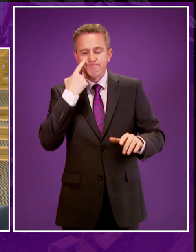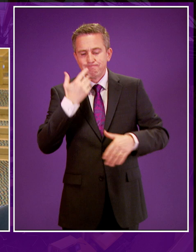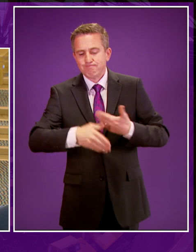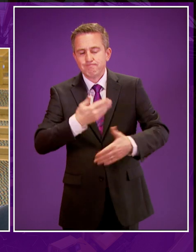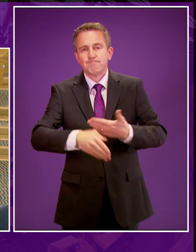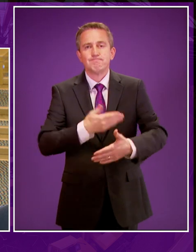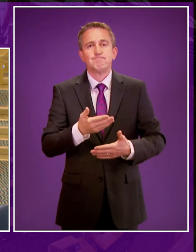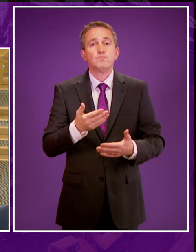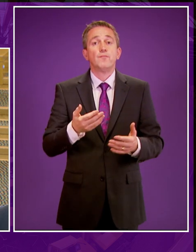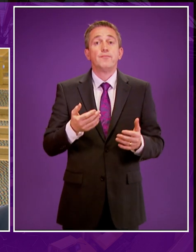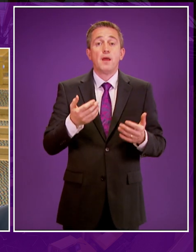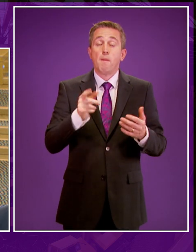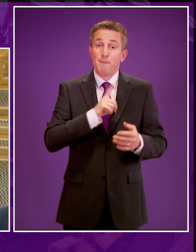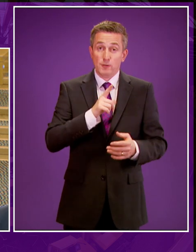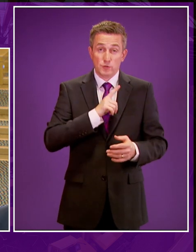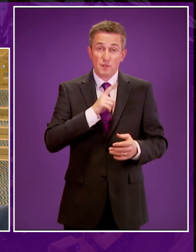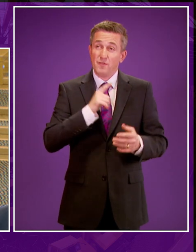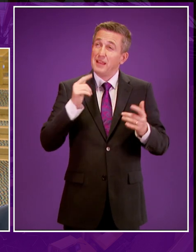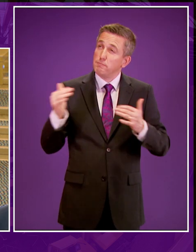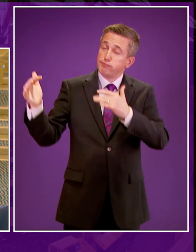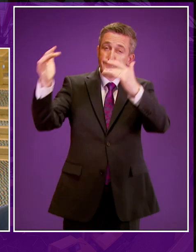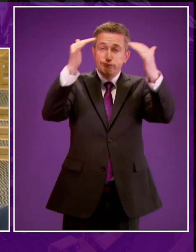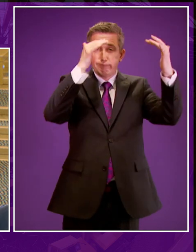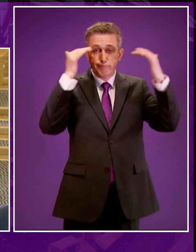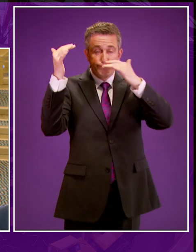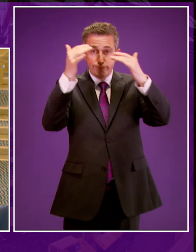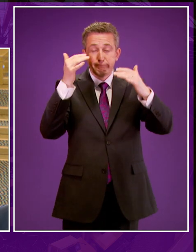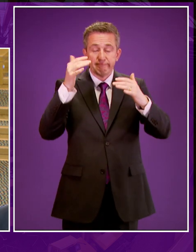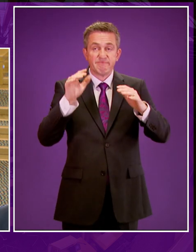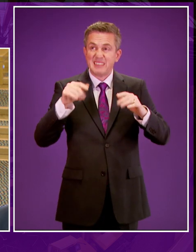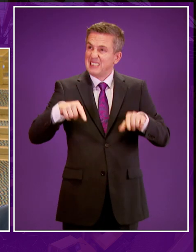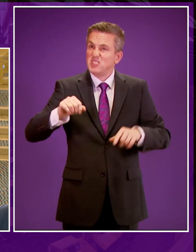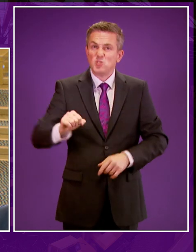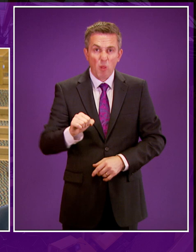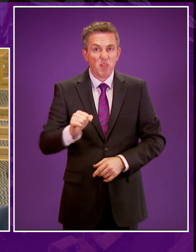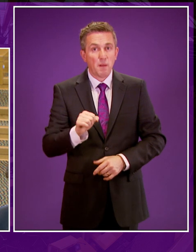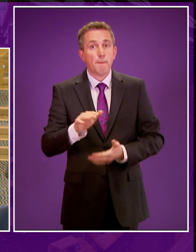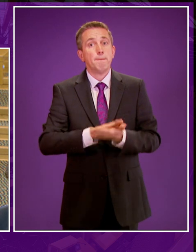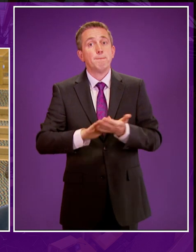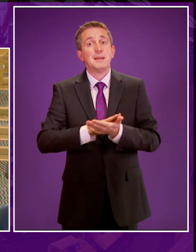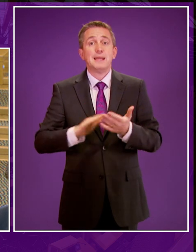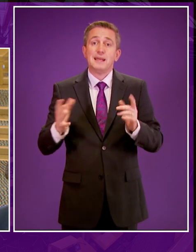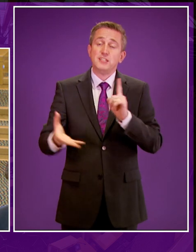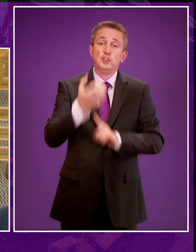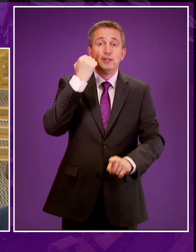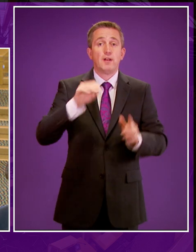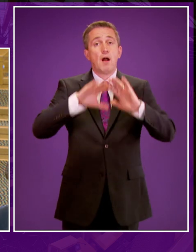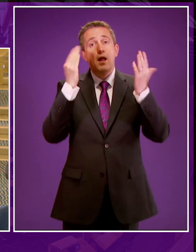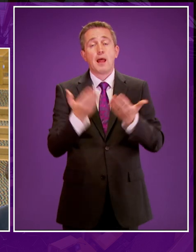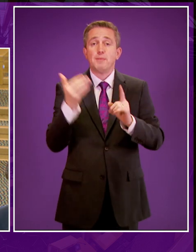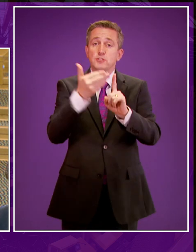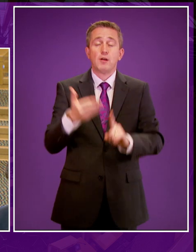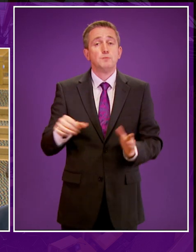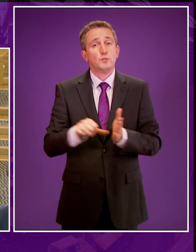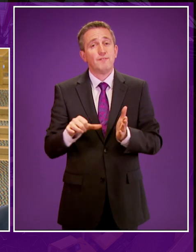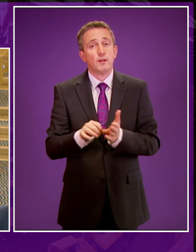report set out that the additional emissions generated by unconventional oil and gas extraction in Scotland would make meeting our existing climate change targets more challenging.